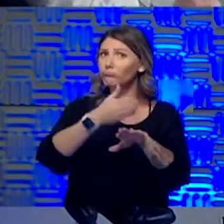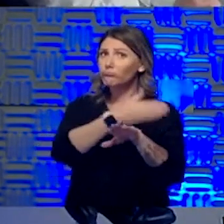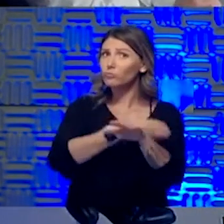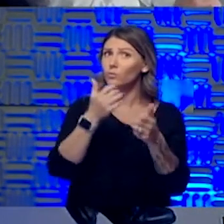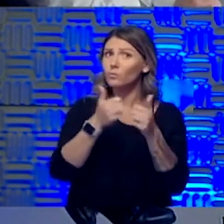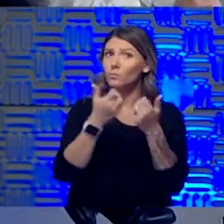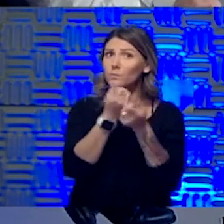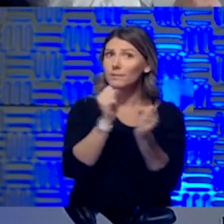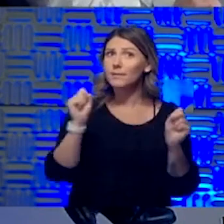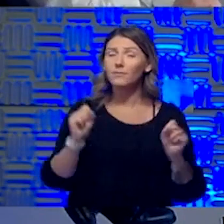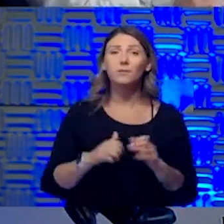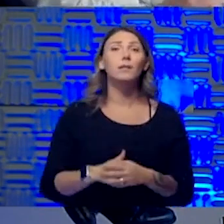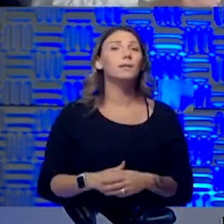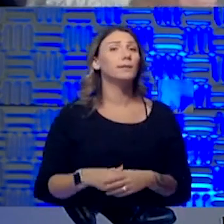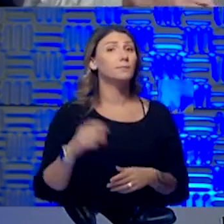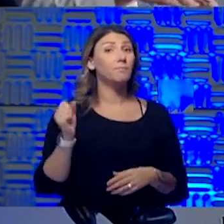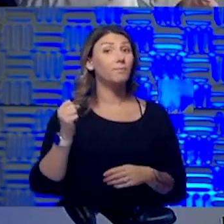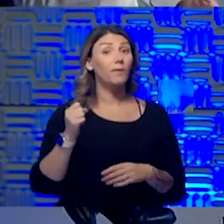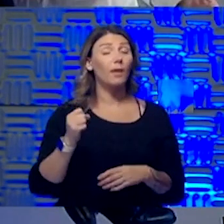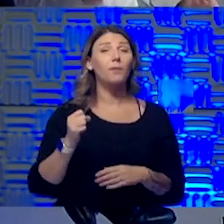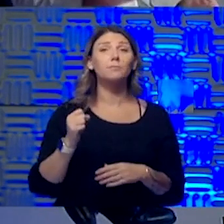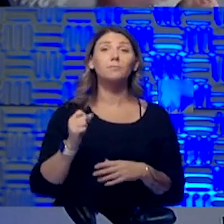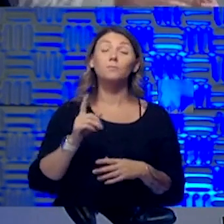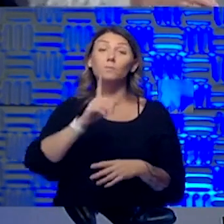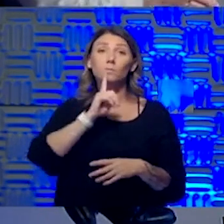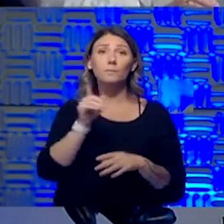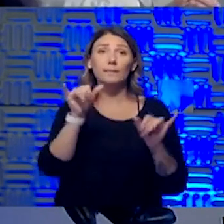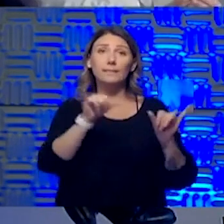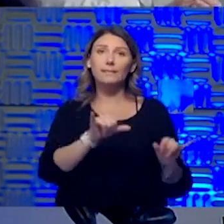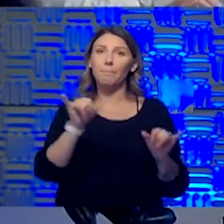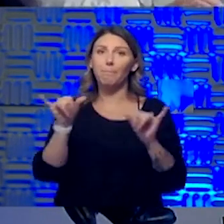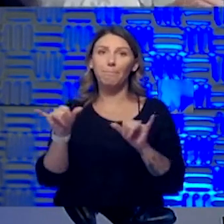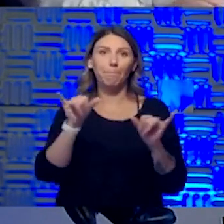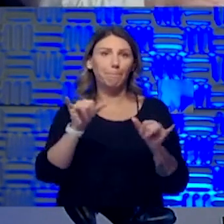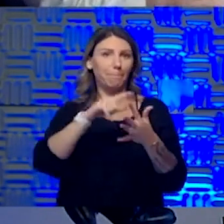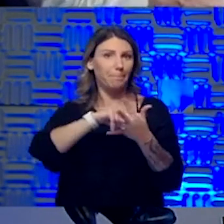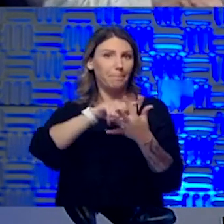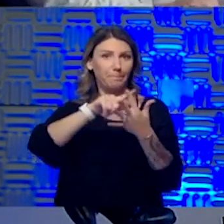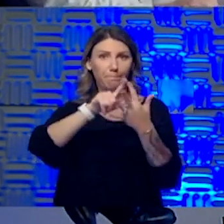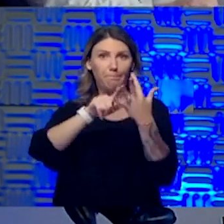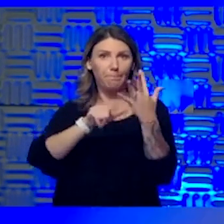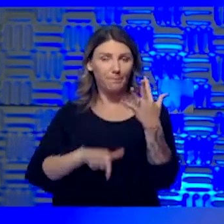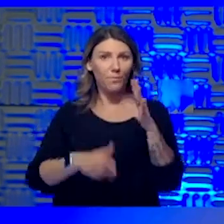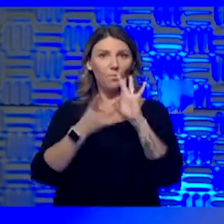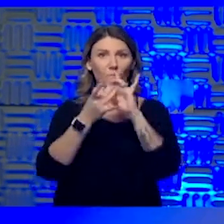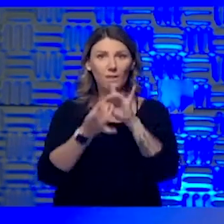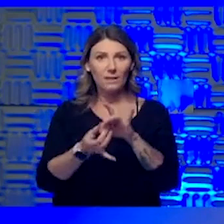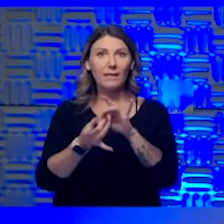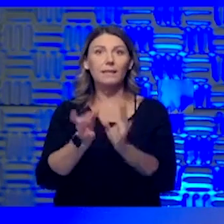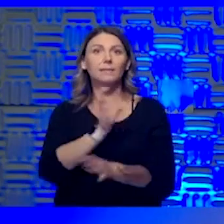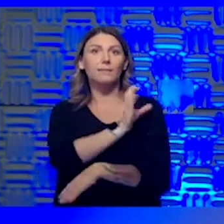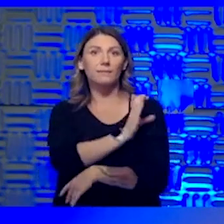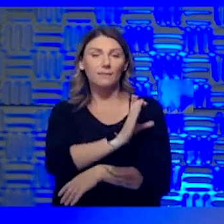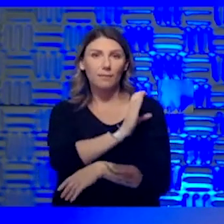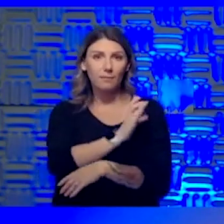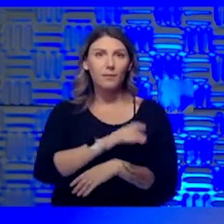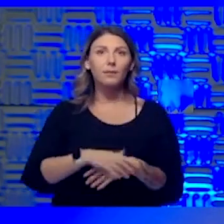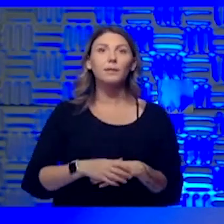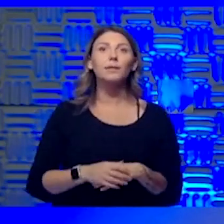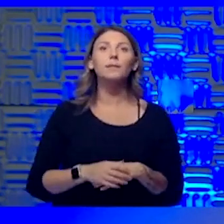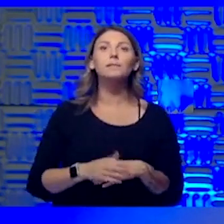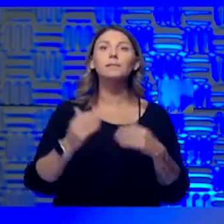You want to talk about that one? Yeah. You know, it's basically the same things that we've talked about with our clinics. We have